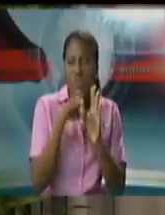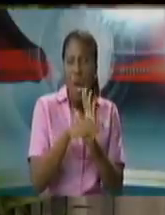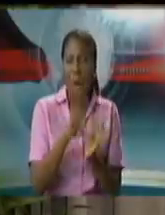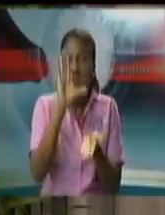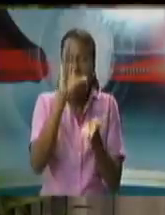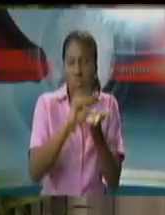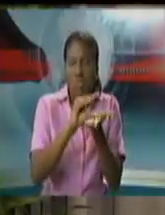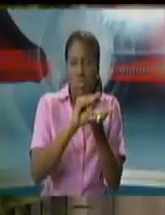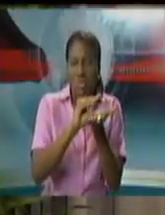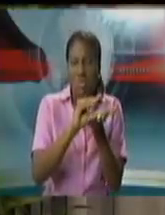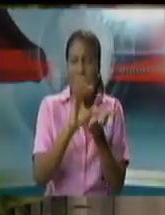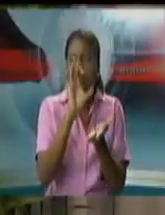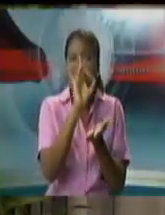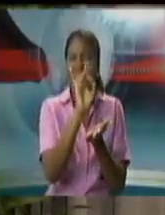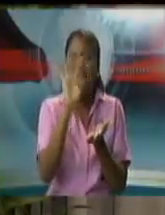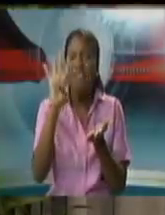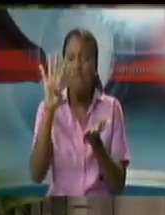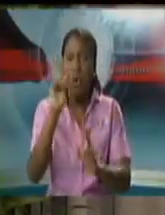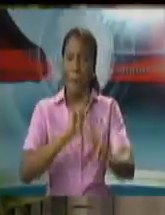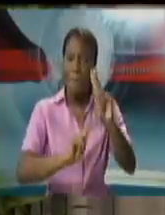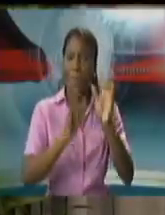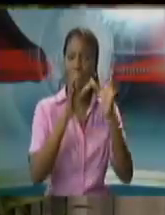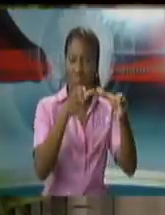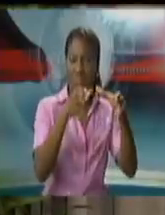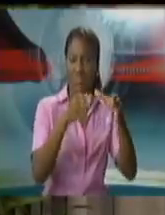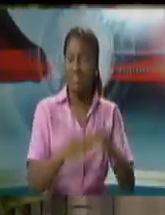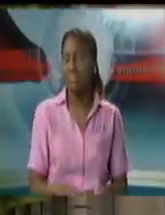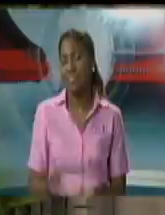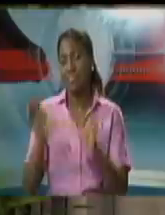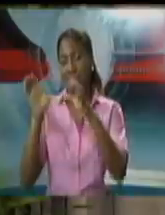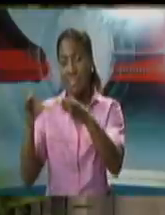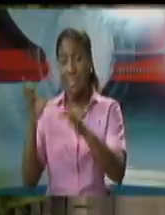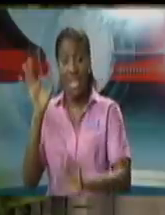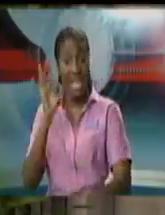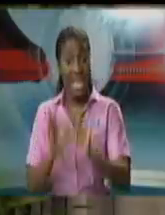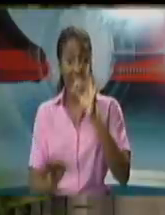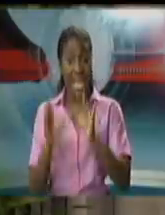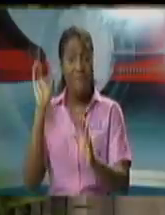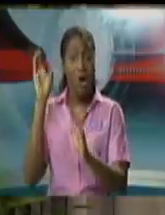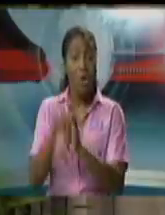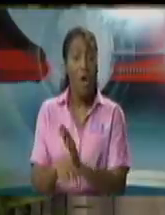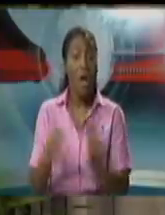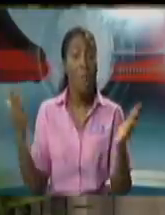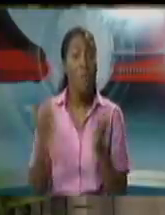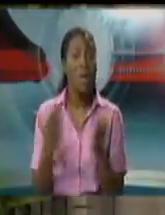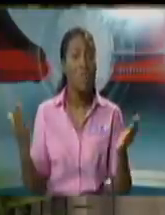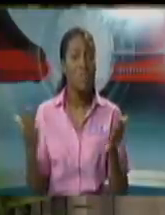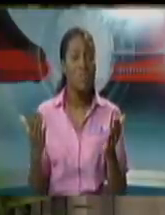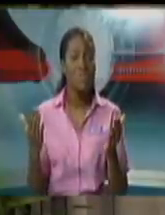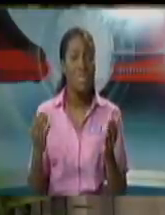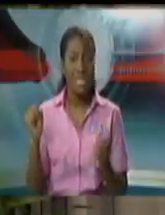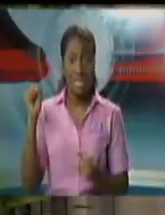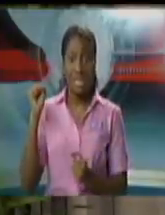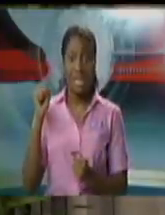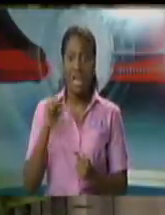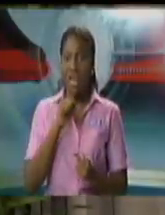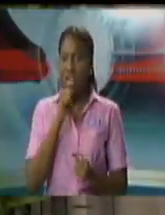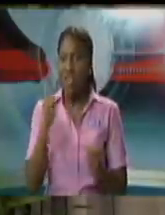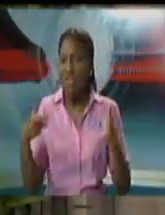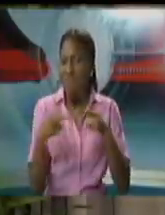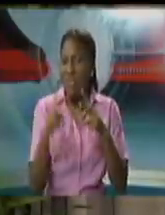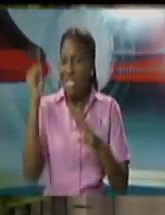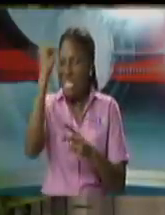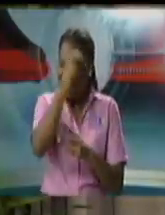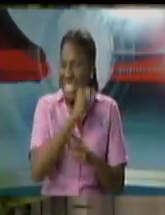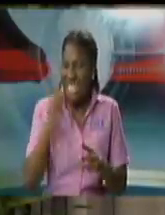discovered 84 people. Category two, persons convicted summarily of indictable offenses. We found 62 people in that